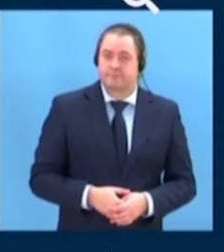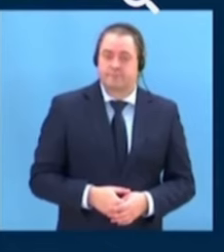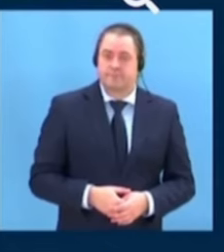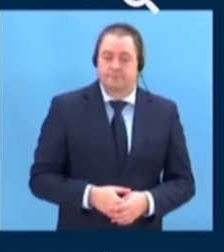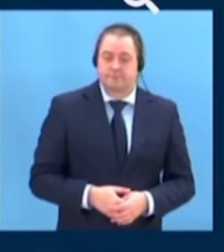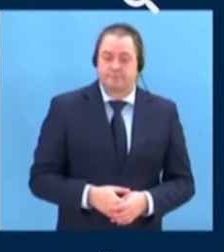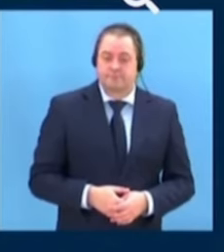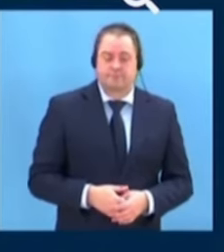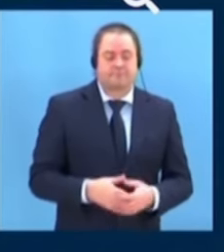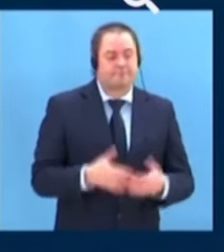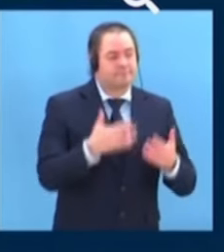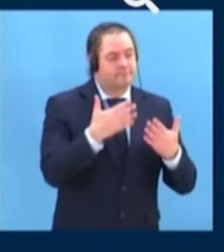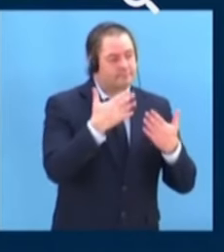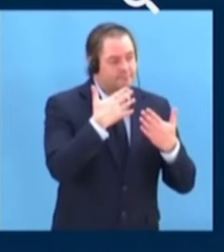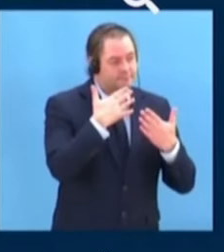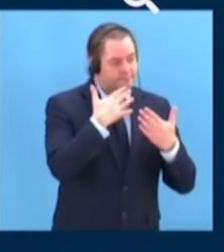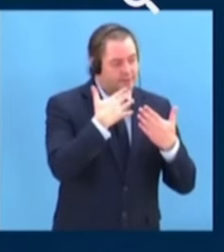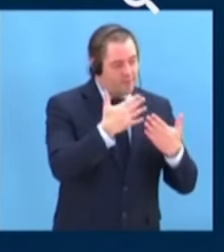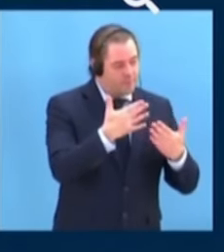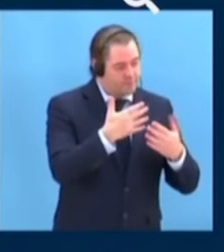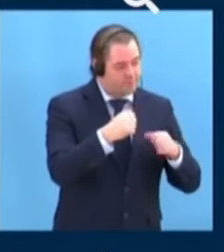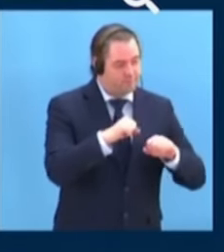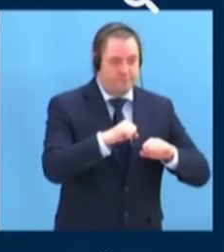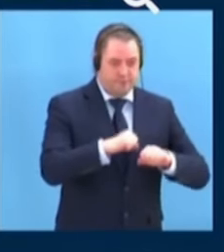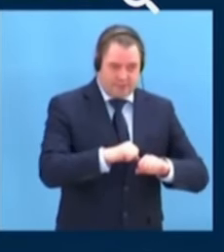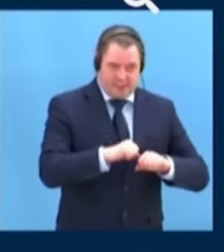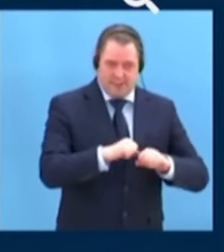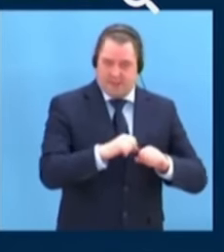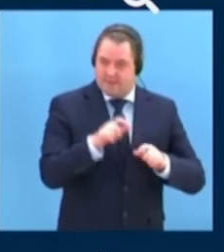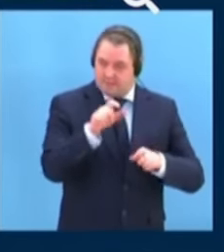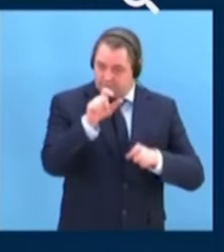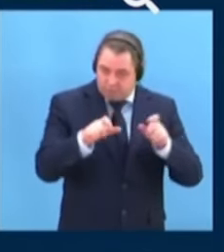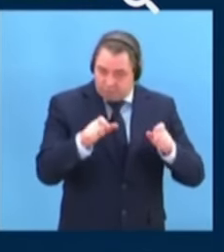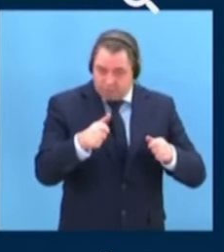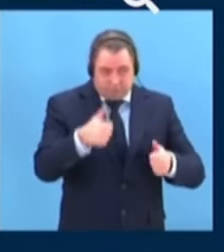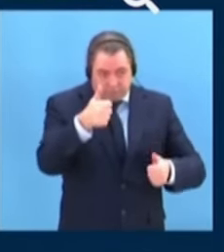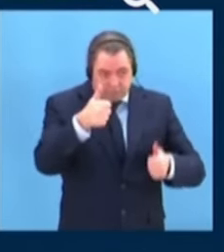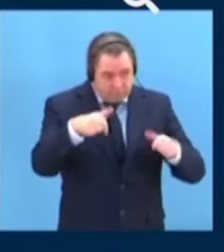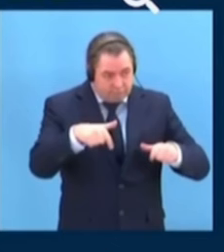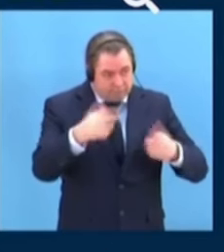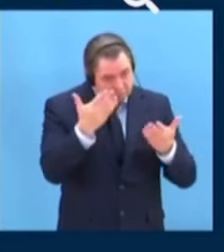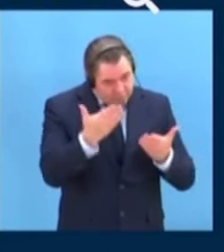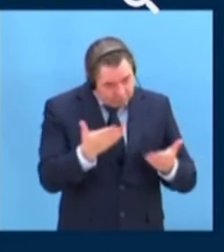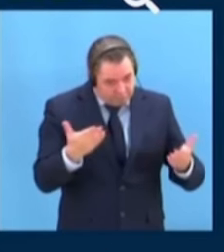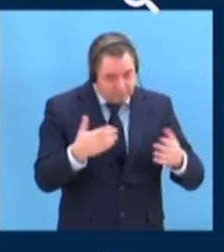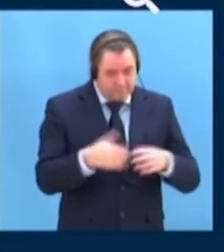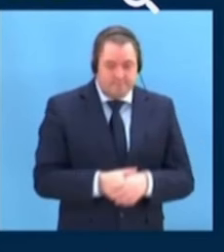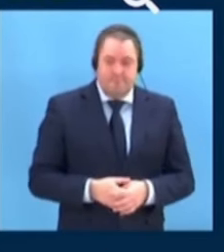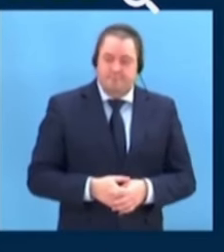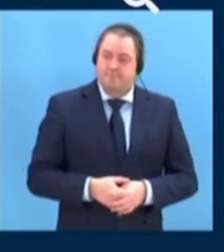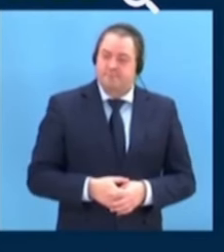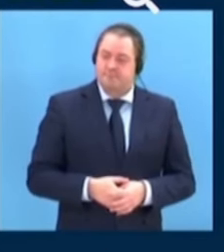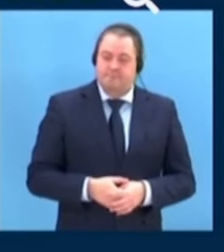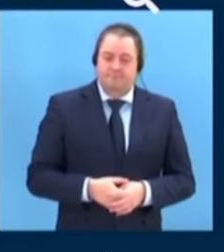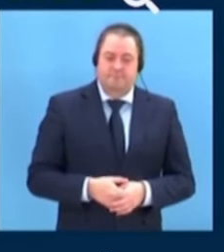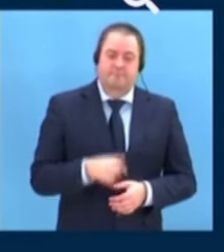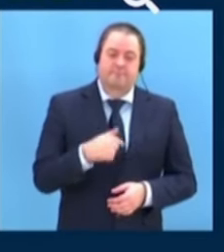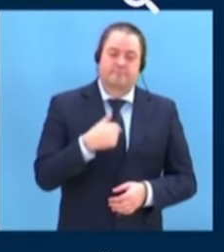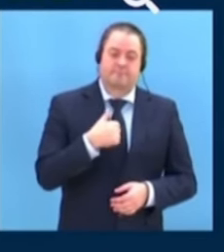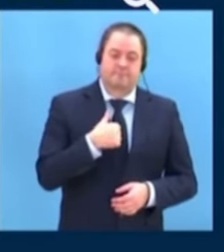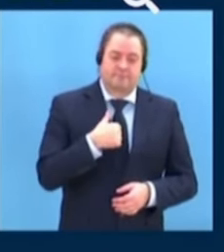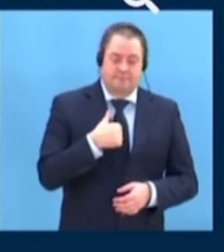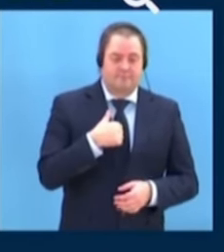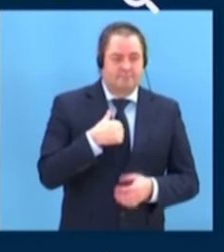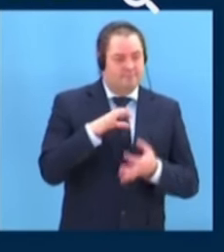Thank you, Madam Chair. Esteemed representatives, excellencies, ladies and gentlemen, I'm Hamza Mohamed from